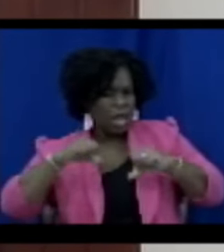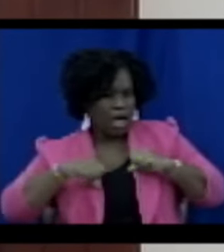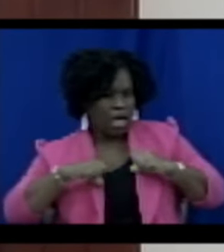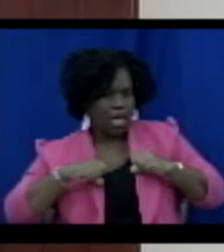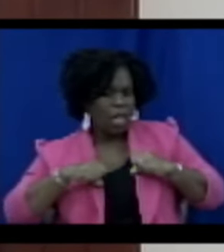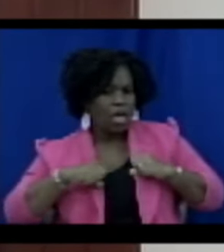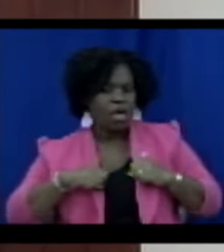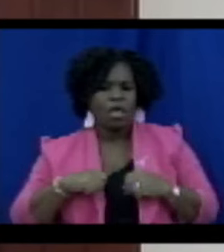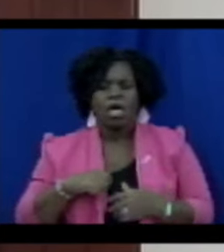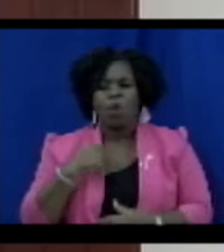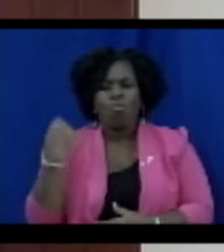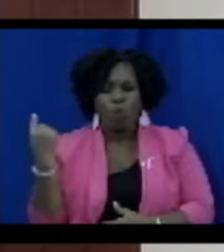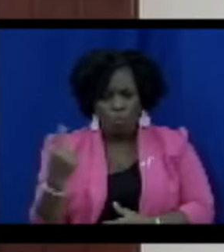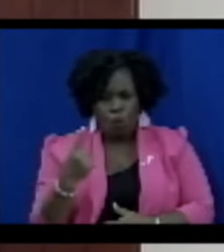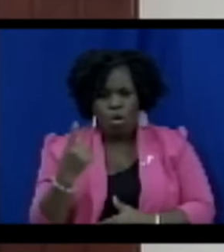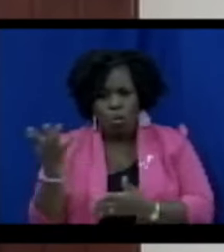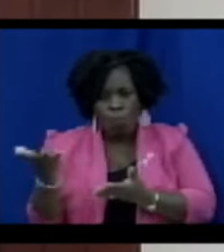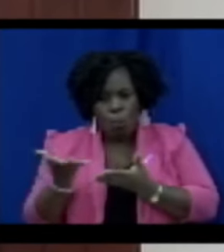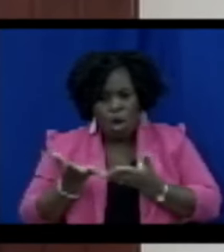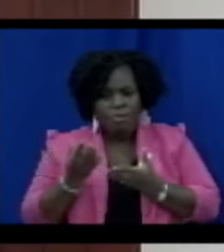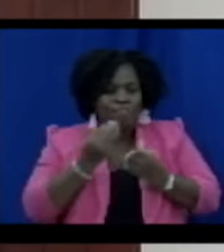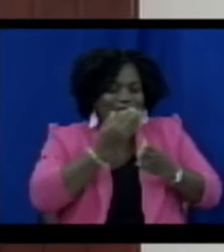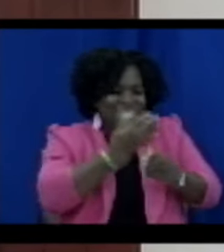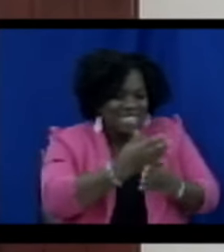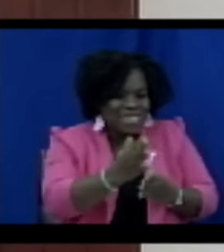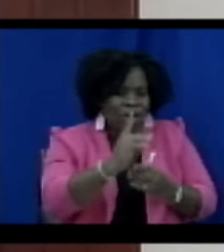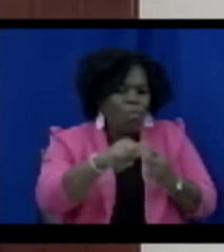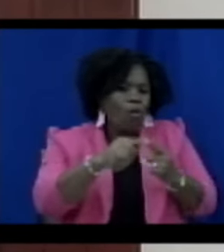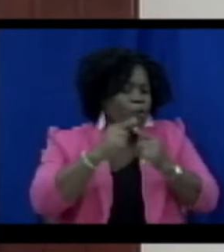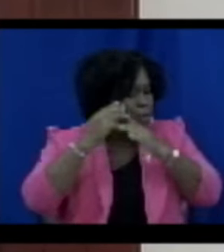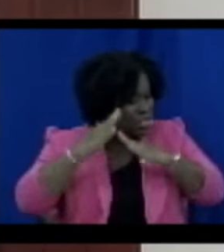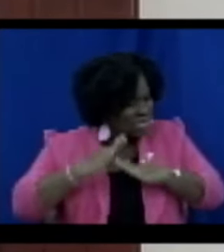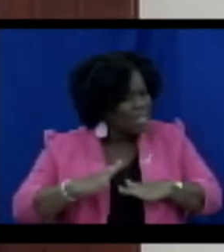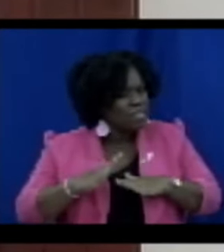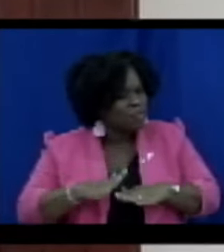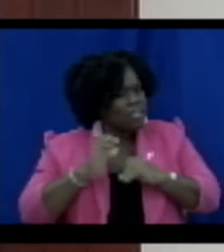when we are satisfied that it can fulsomely be implemented.